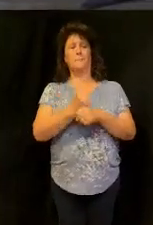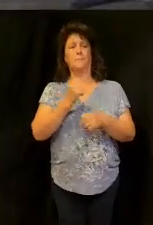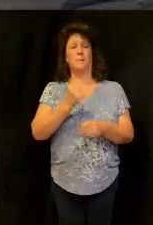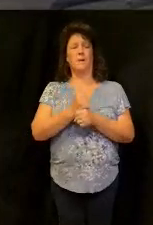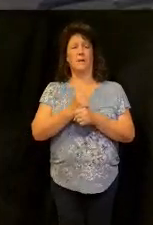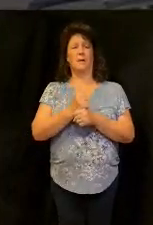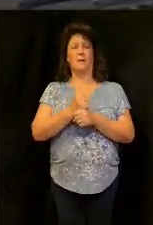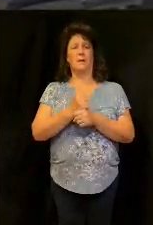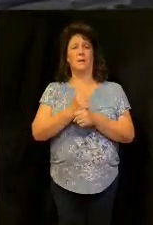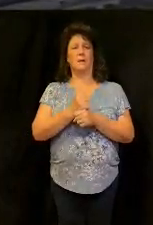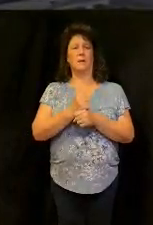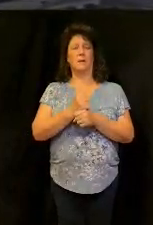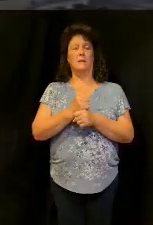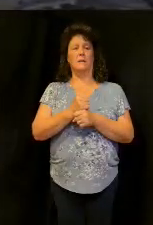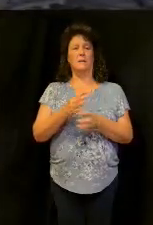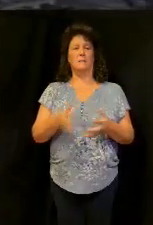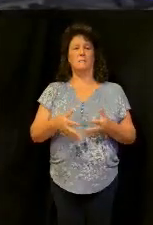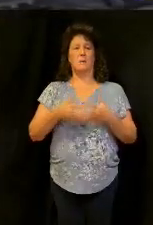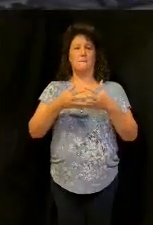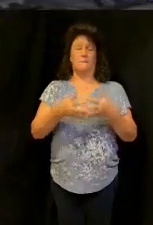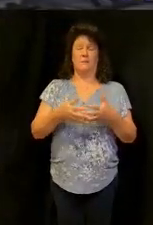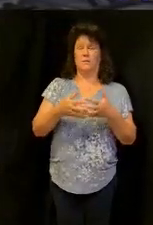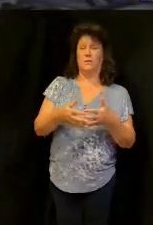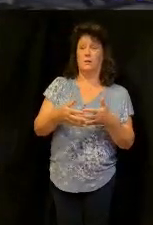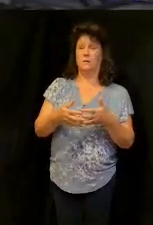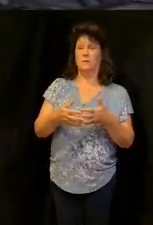he gave away 90% of his income